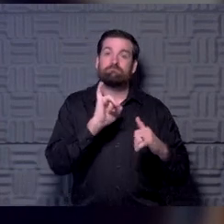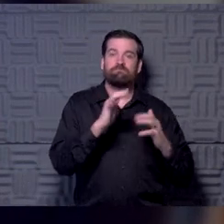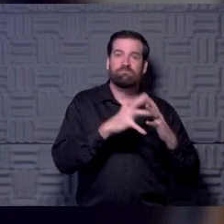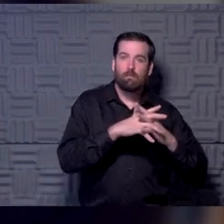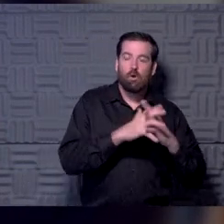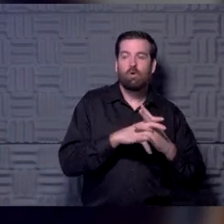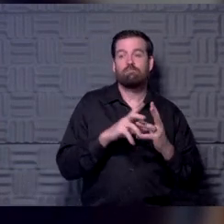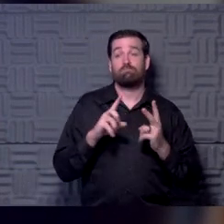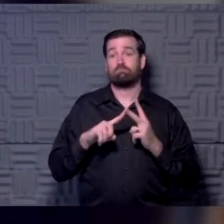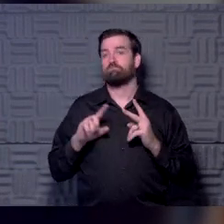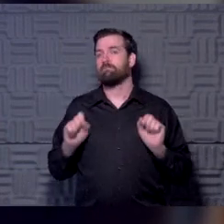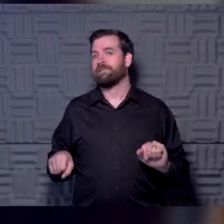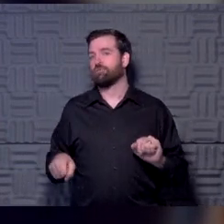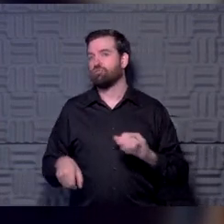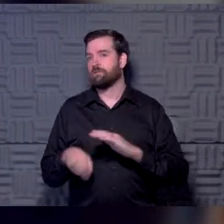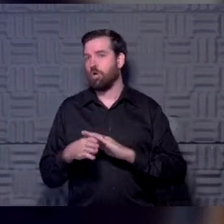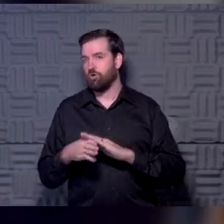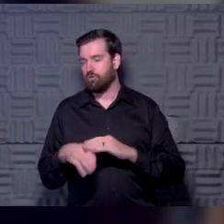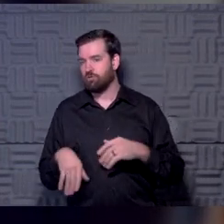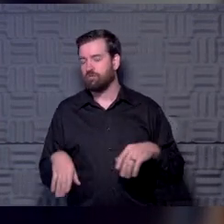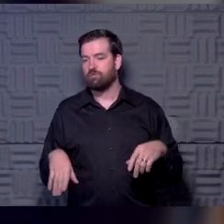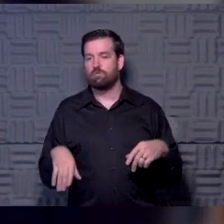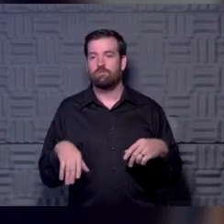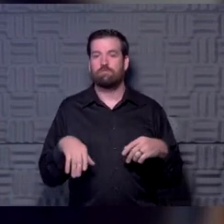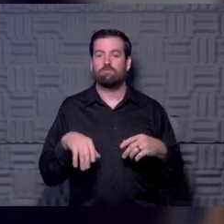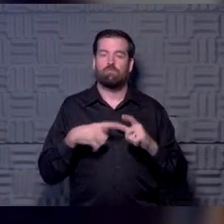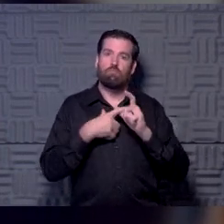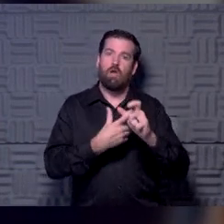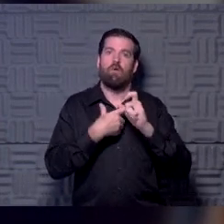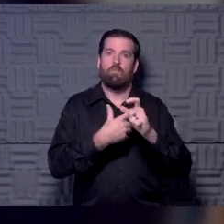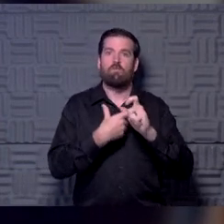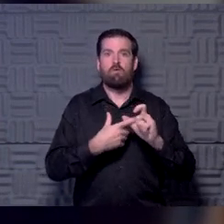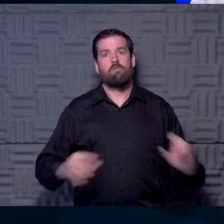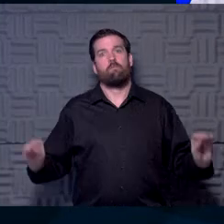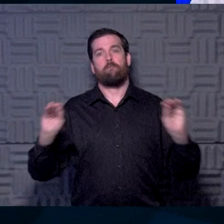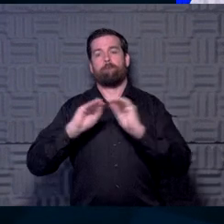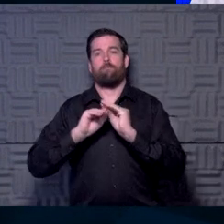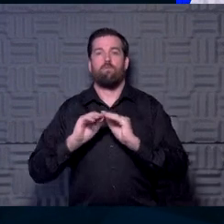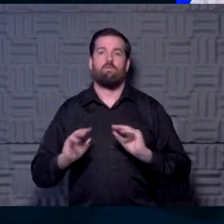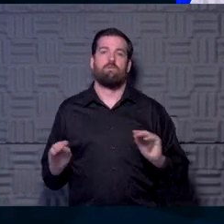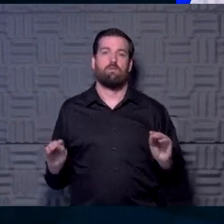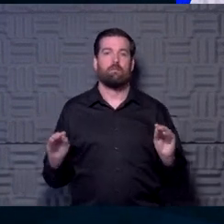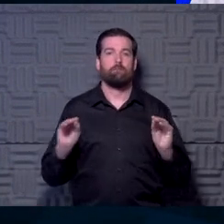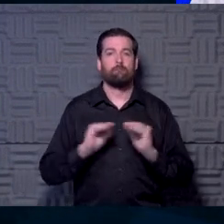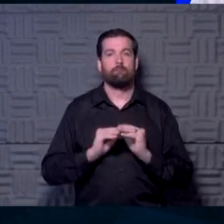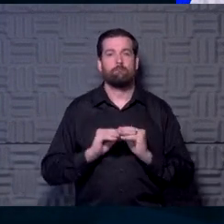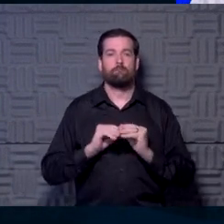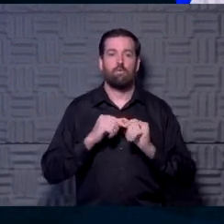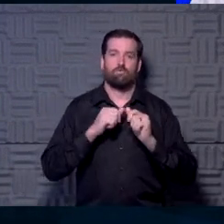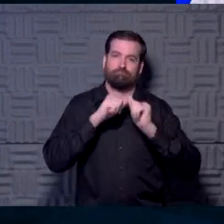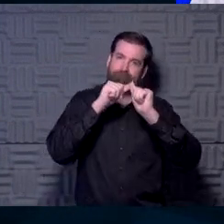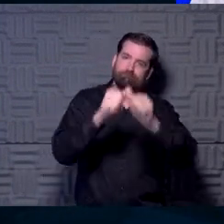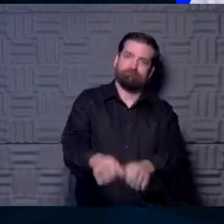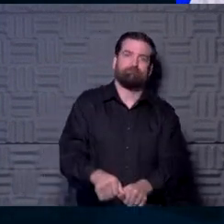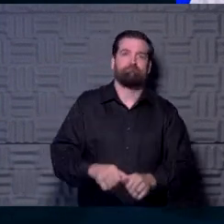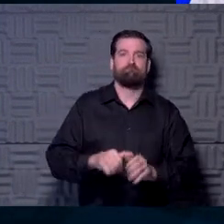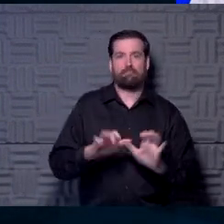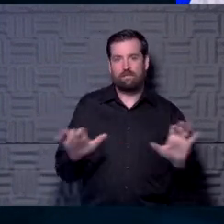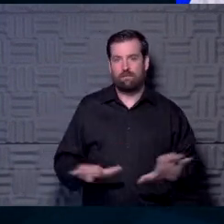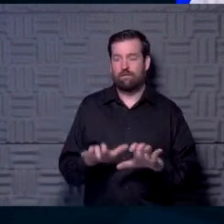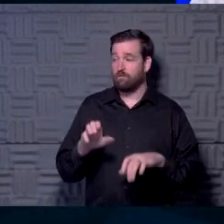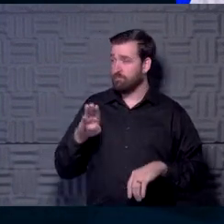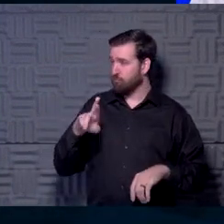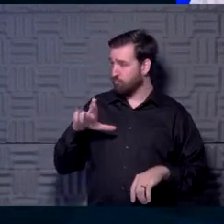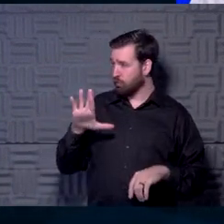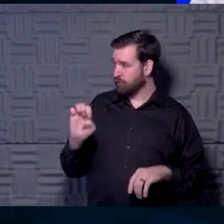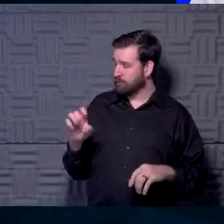potentially soccer, those things where they're running much more and doing more prolonged activity. Okay. And